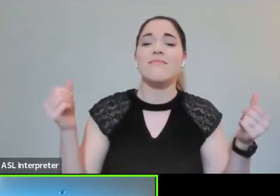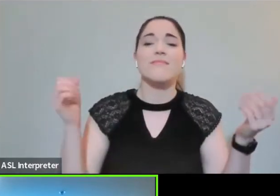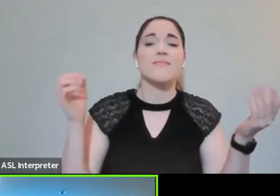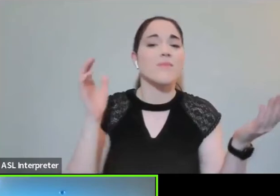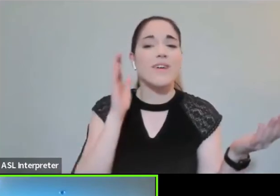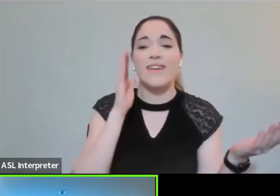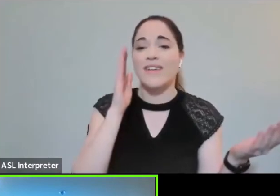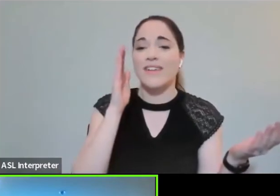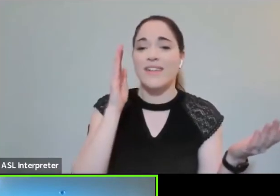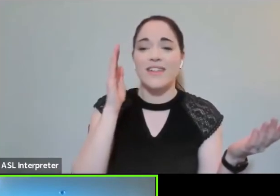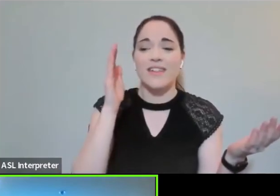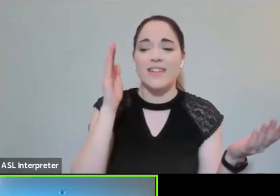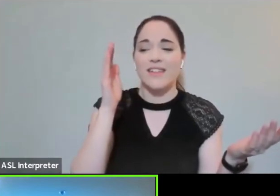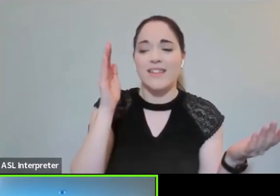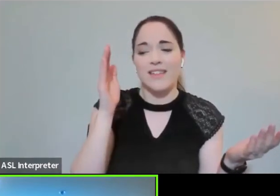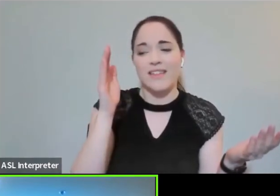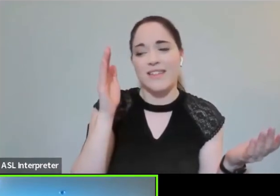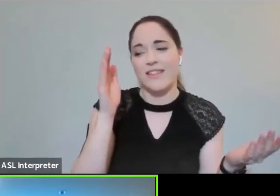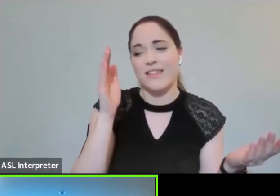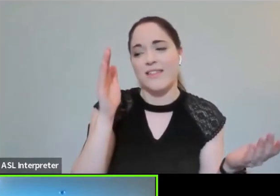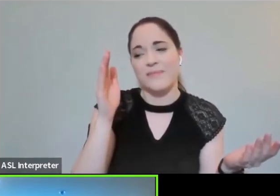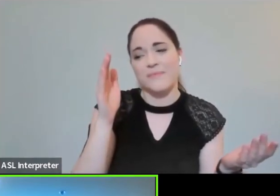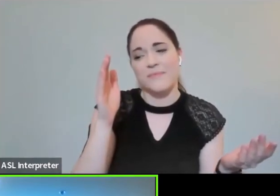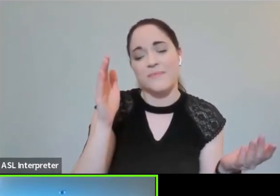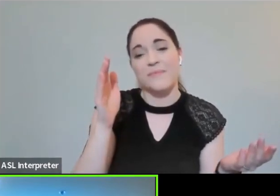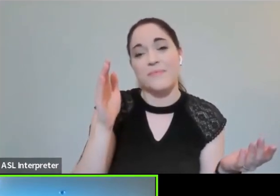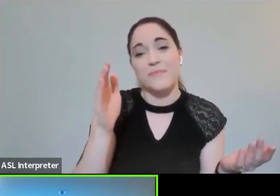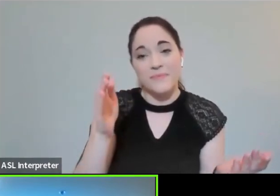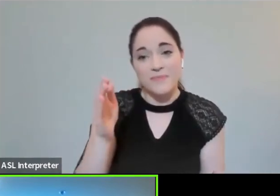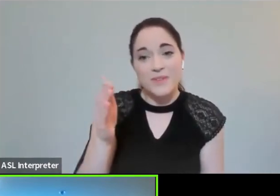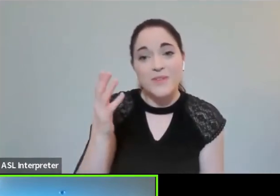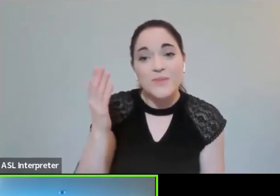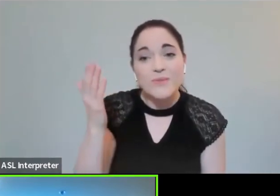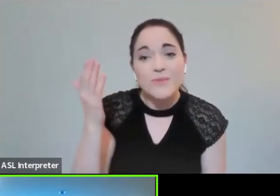In the waves of your mercy